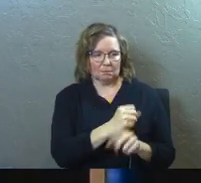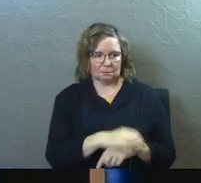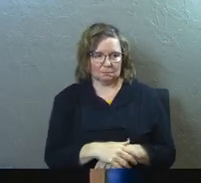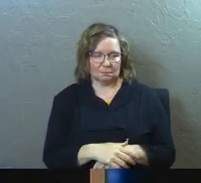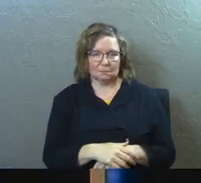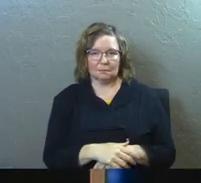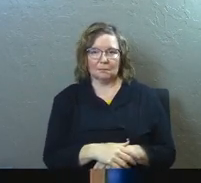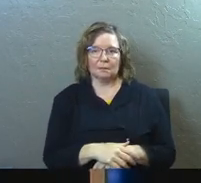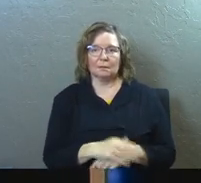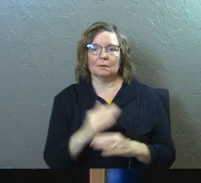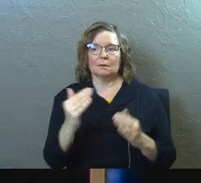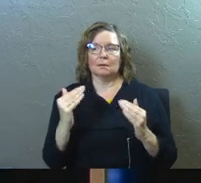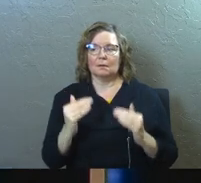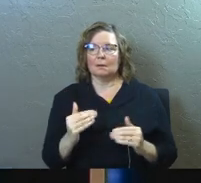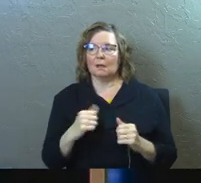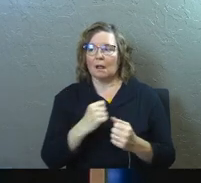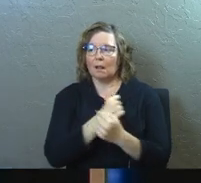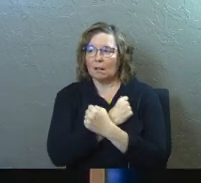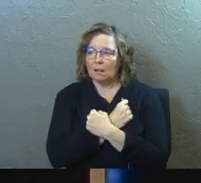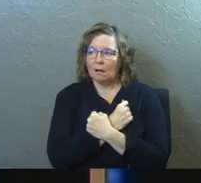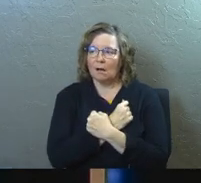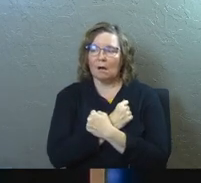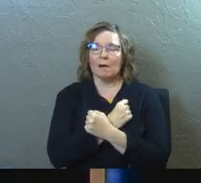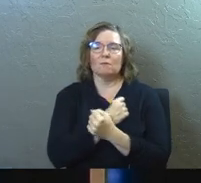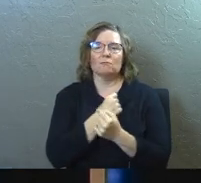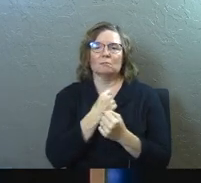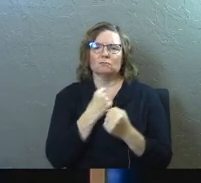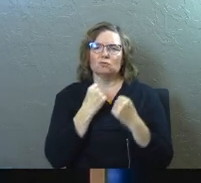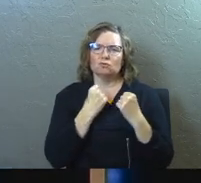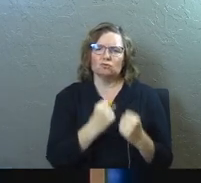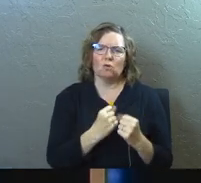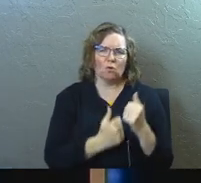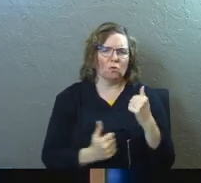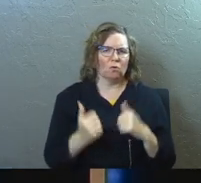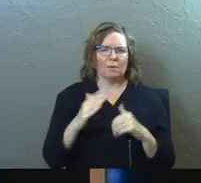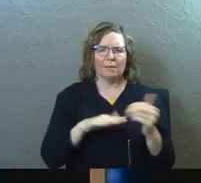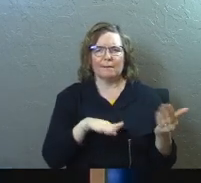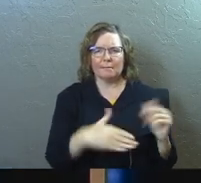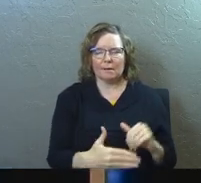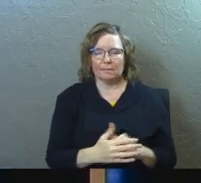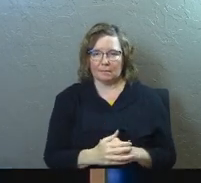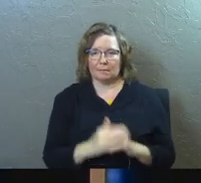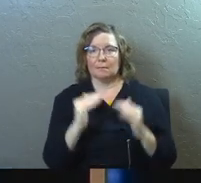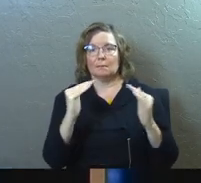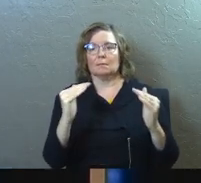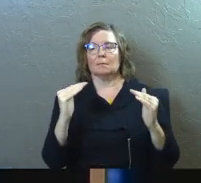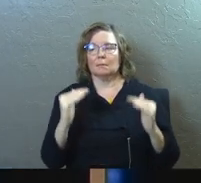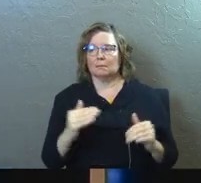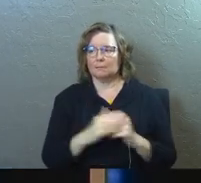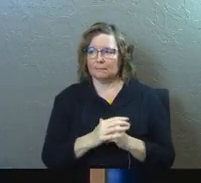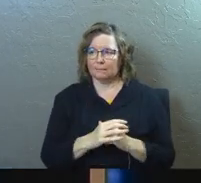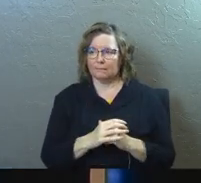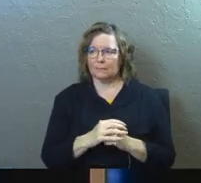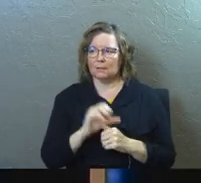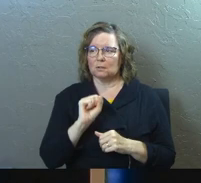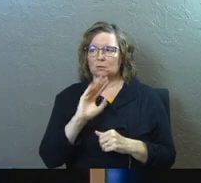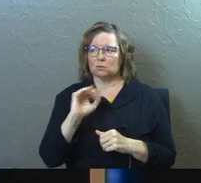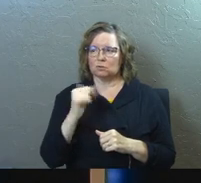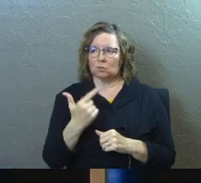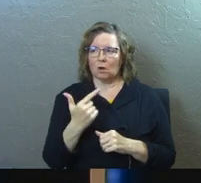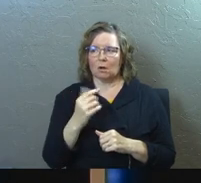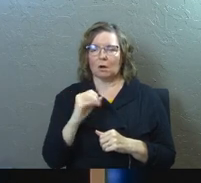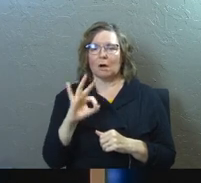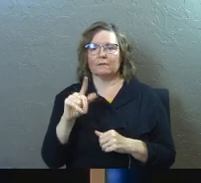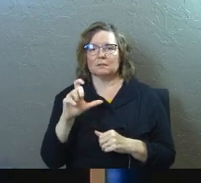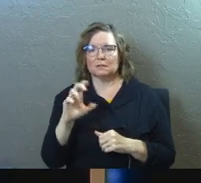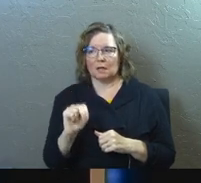strong as death. Many waters cannot quench love, it says. Song of Songs 4, 9. You've captivated my heart, my darling, with